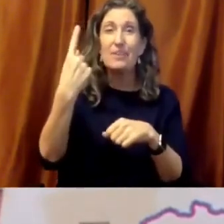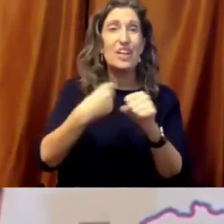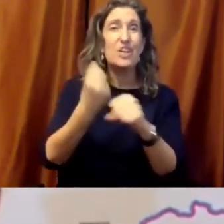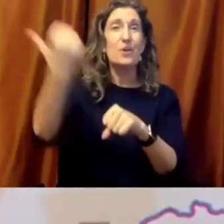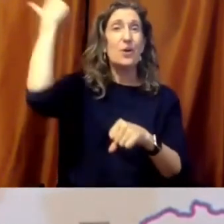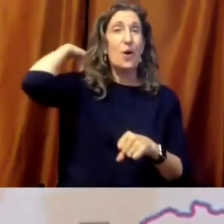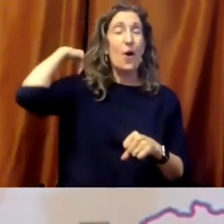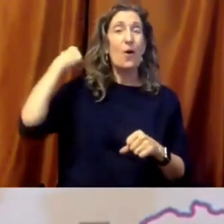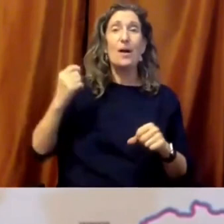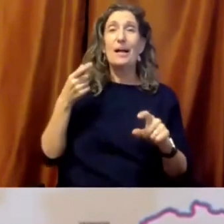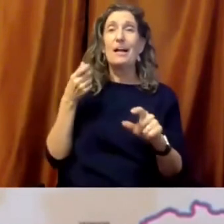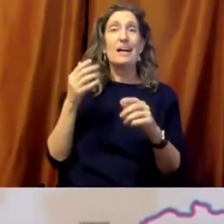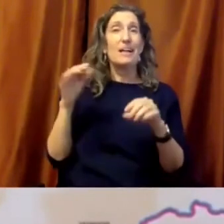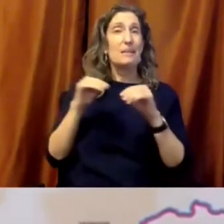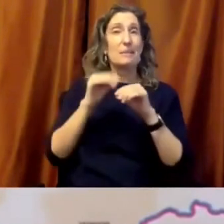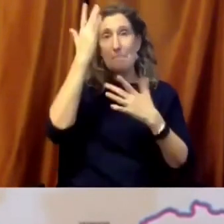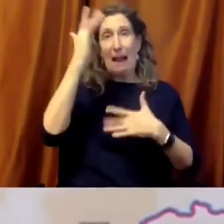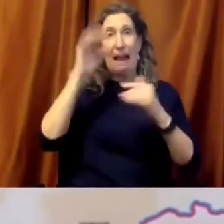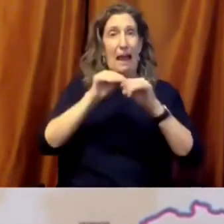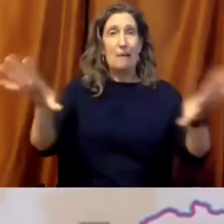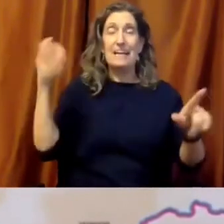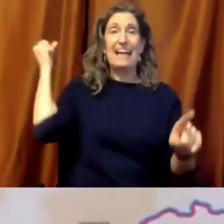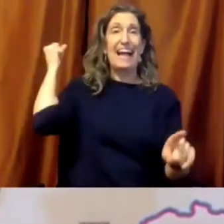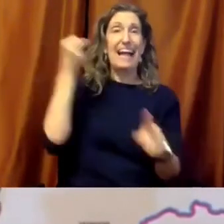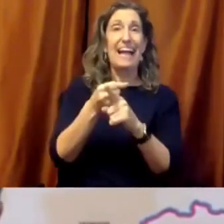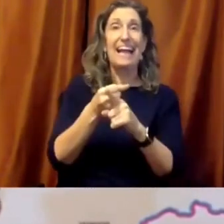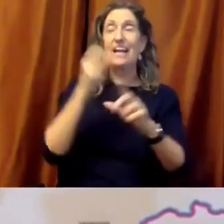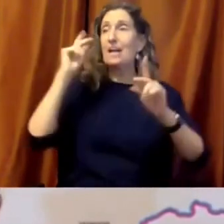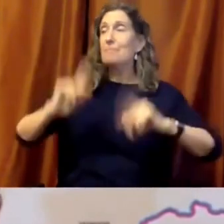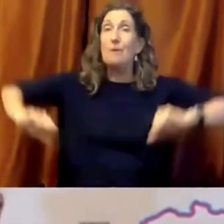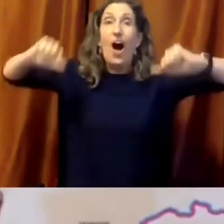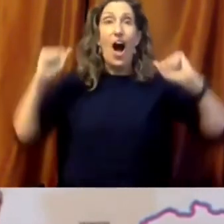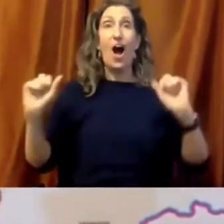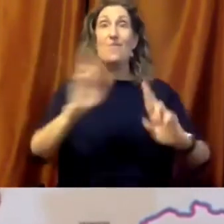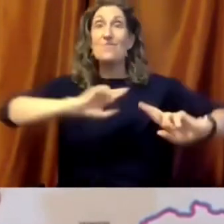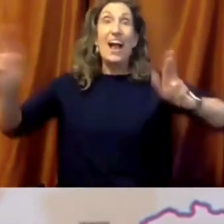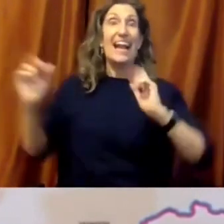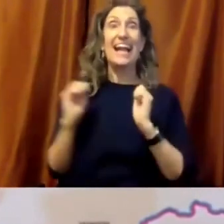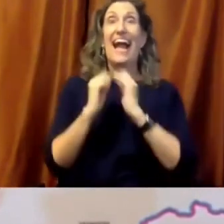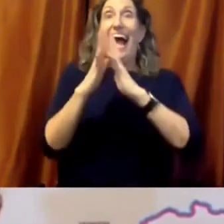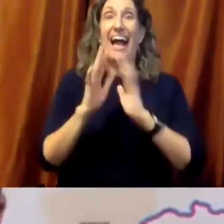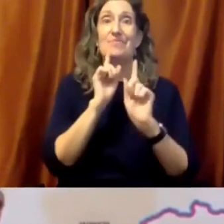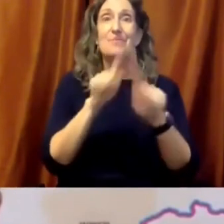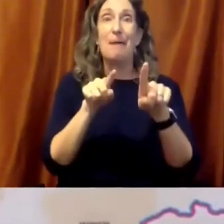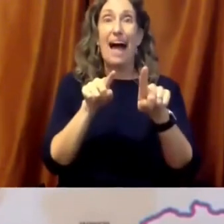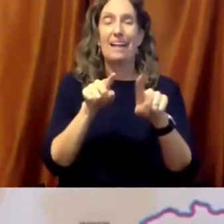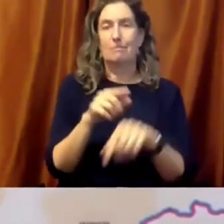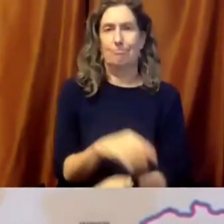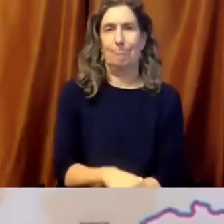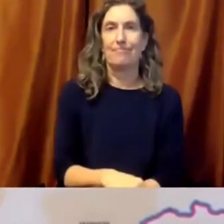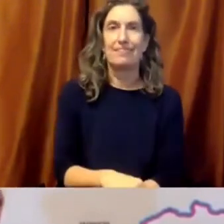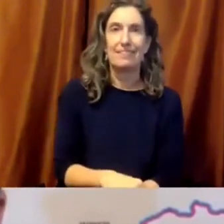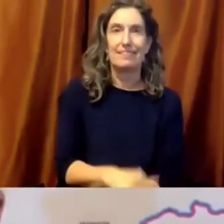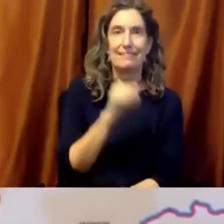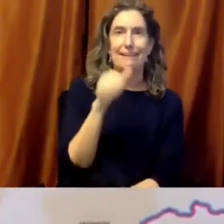swung into action? Remember that? No. I don't either. Because it didn't